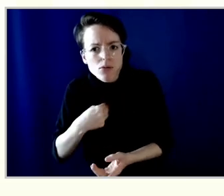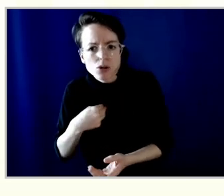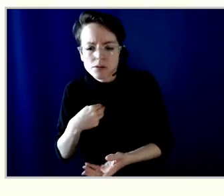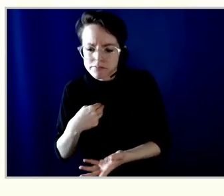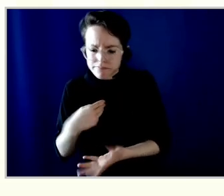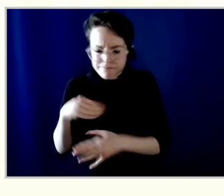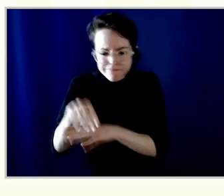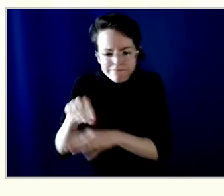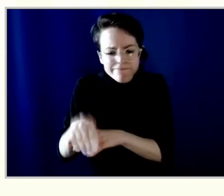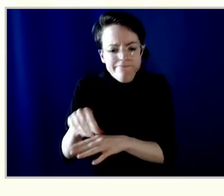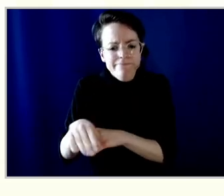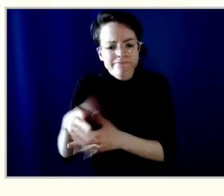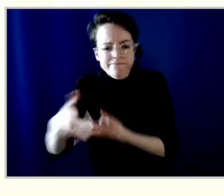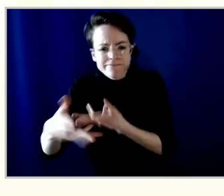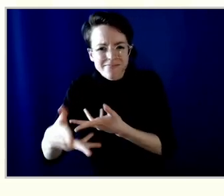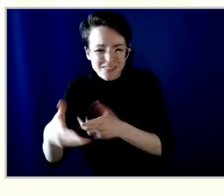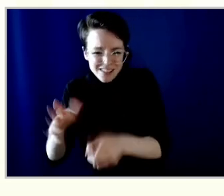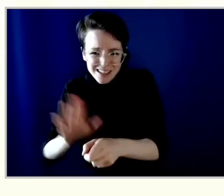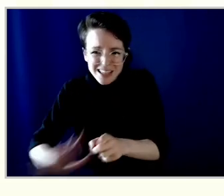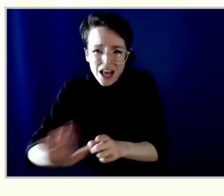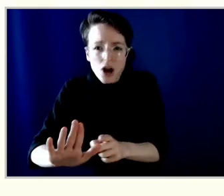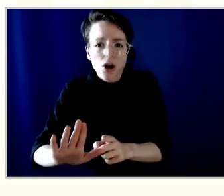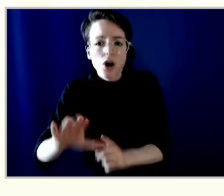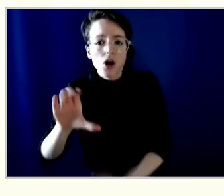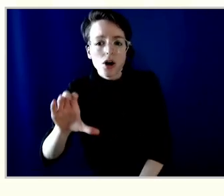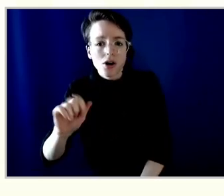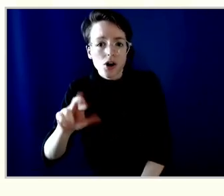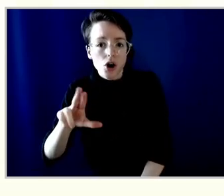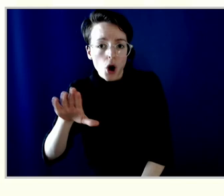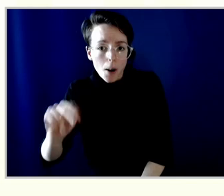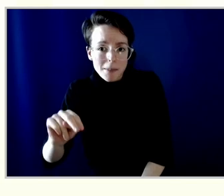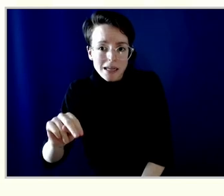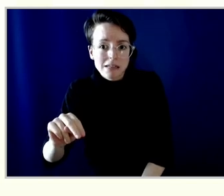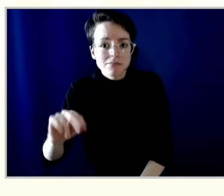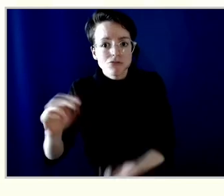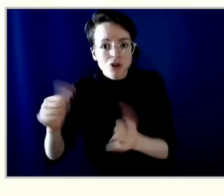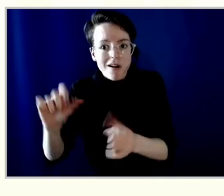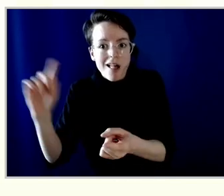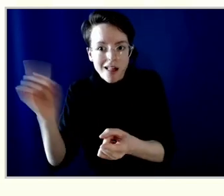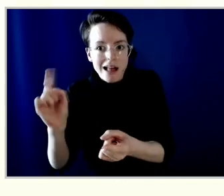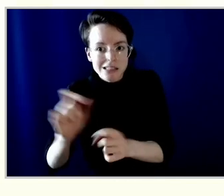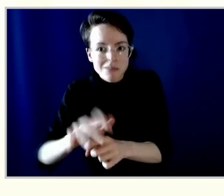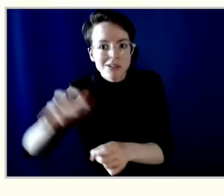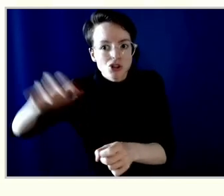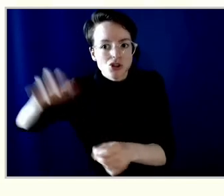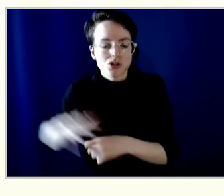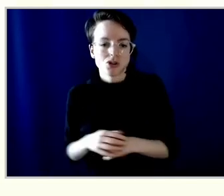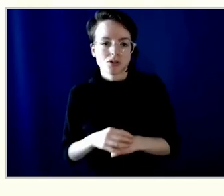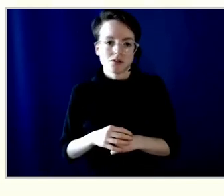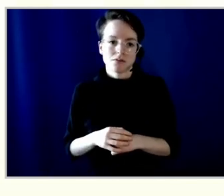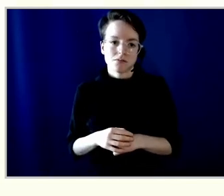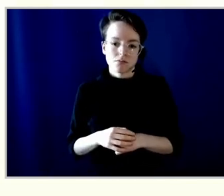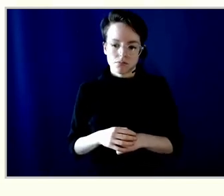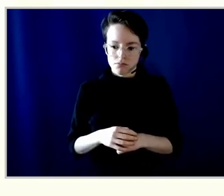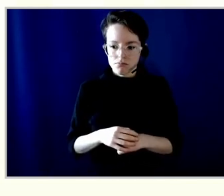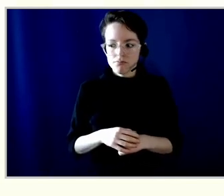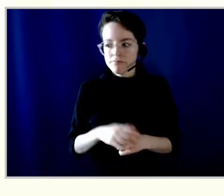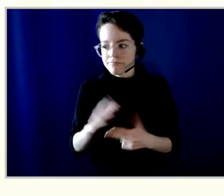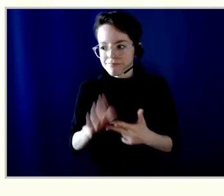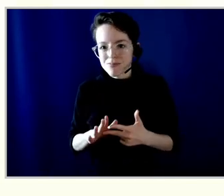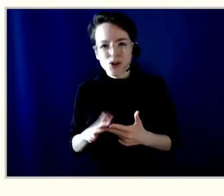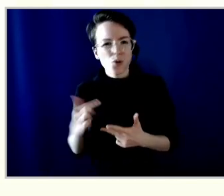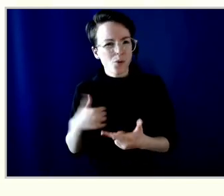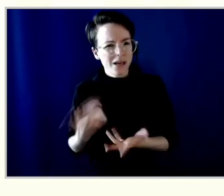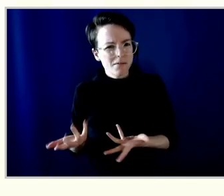footprint. And then we support many organizations in the communities that are also looking at climate justice and really how else we can think